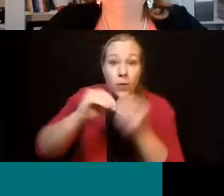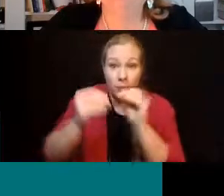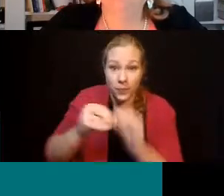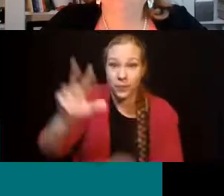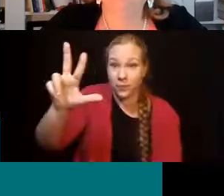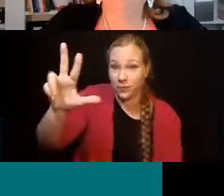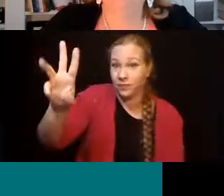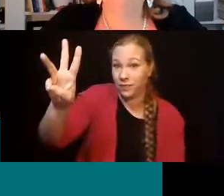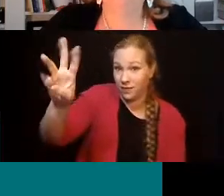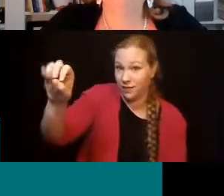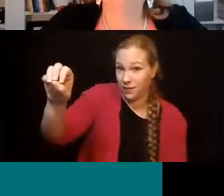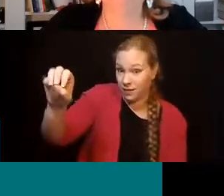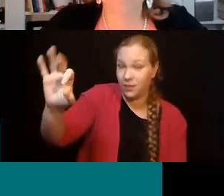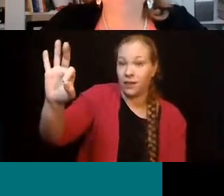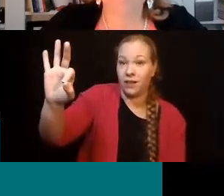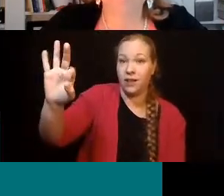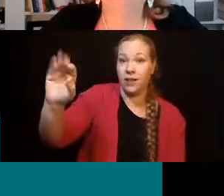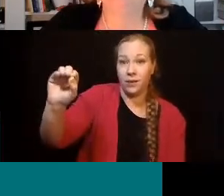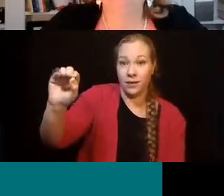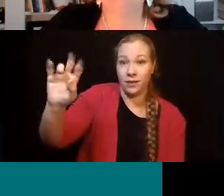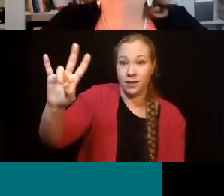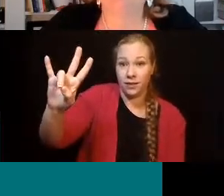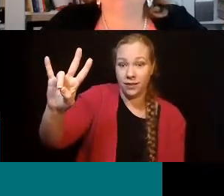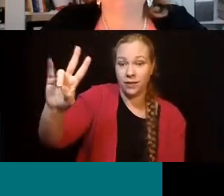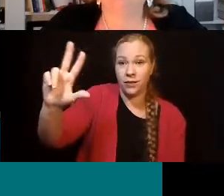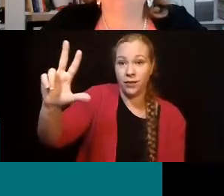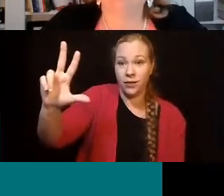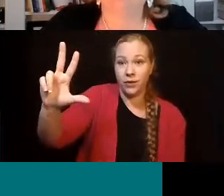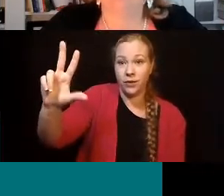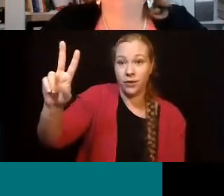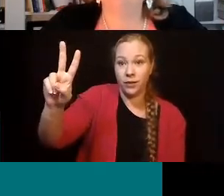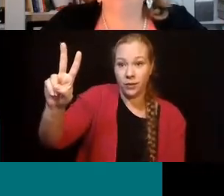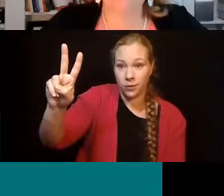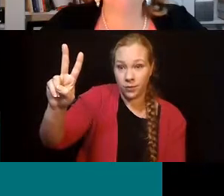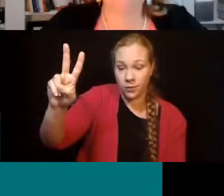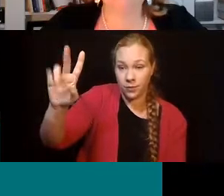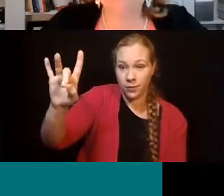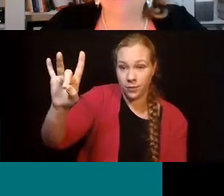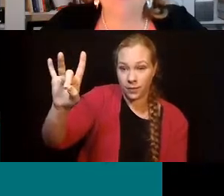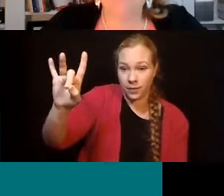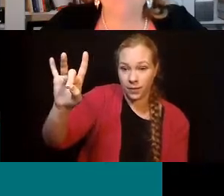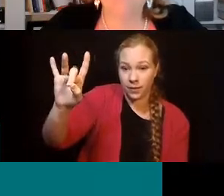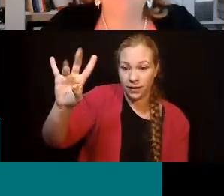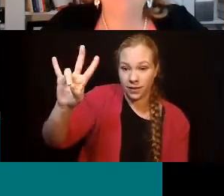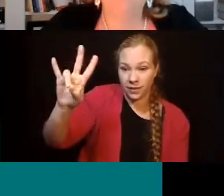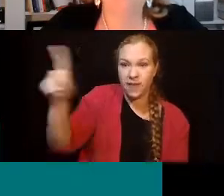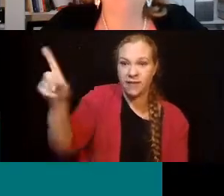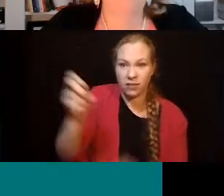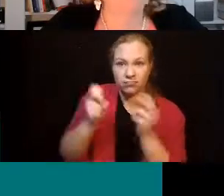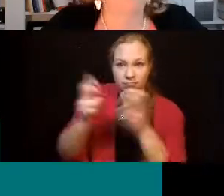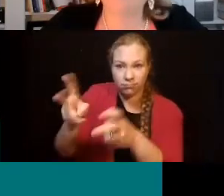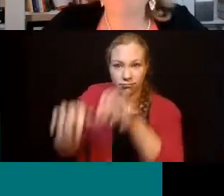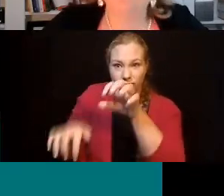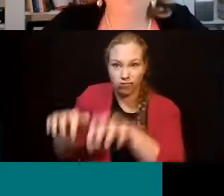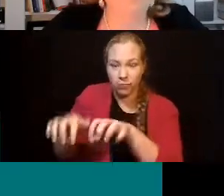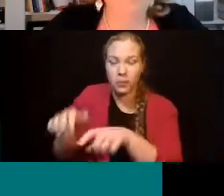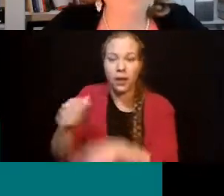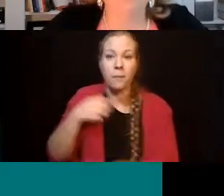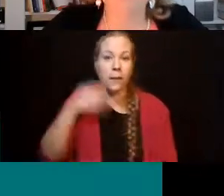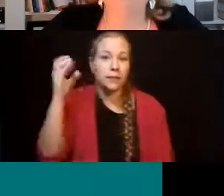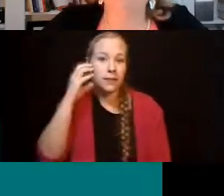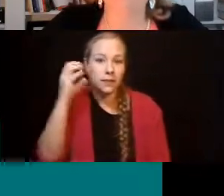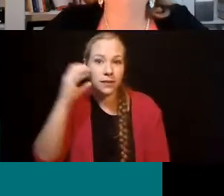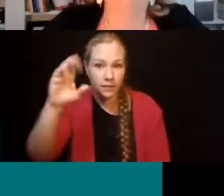-3287. And that's my cell. I work from